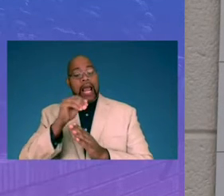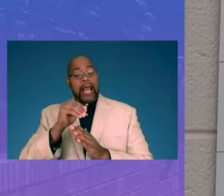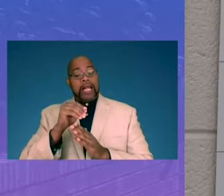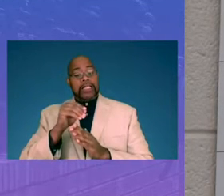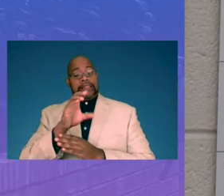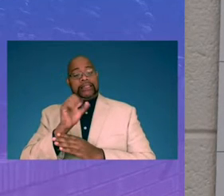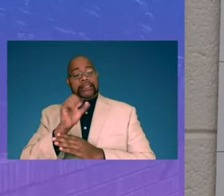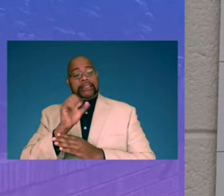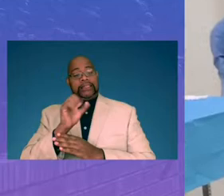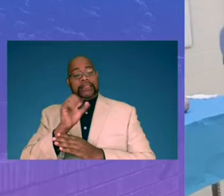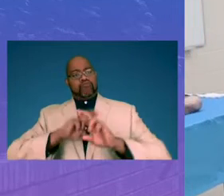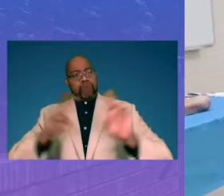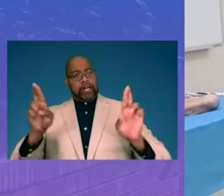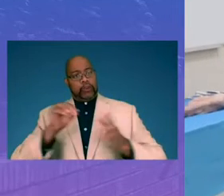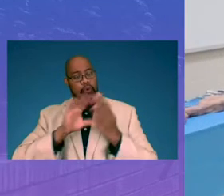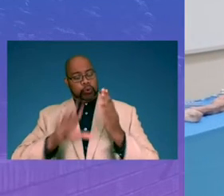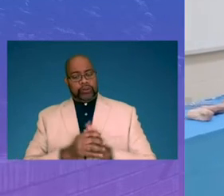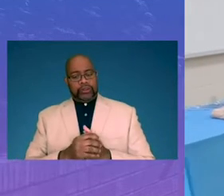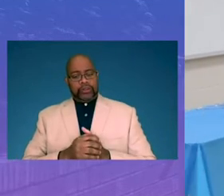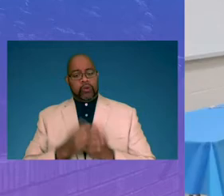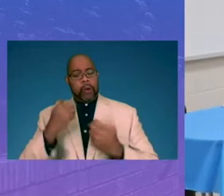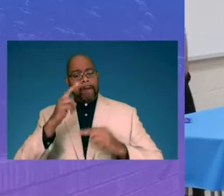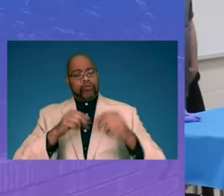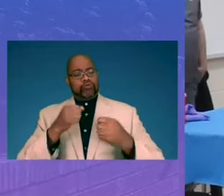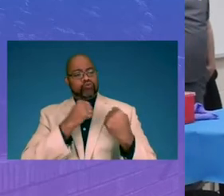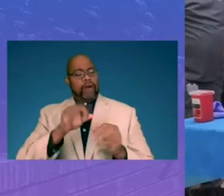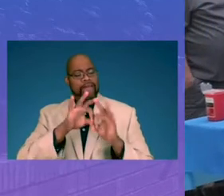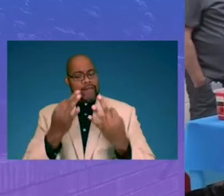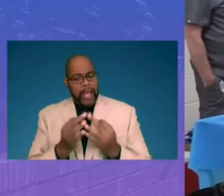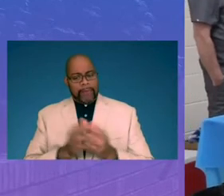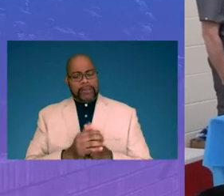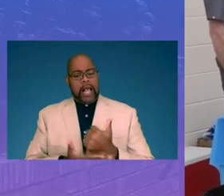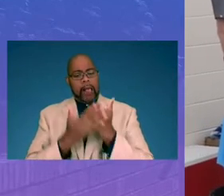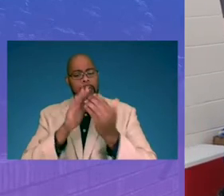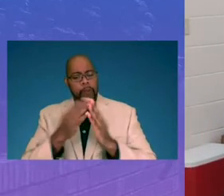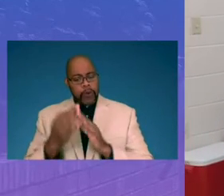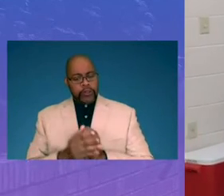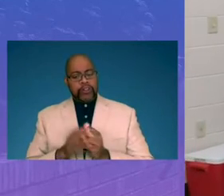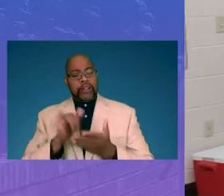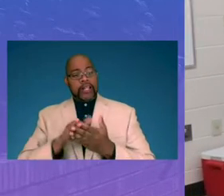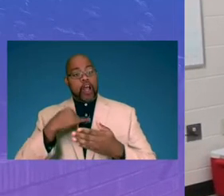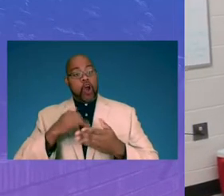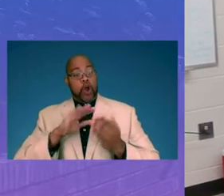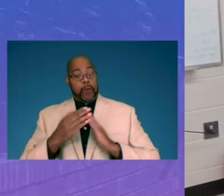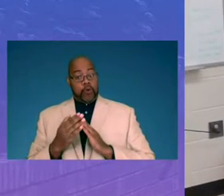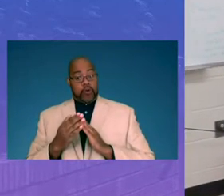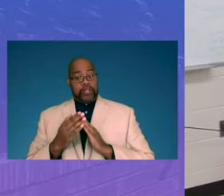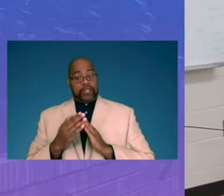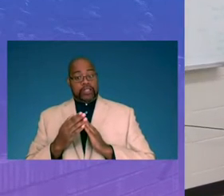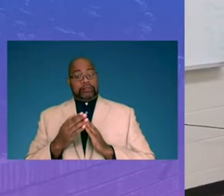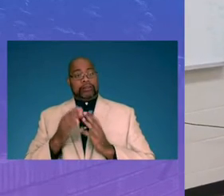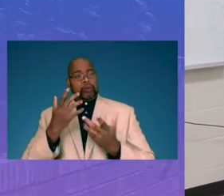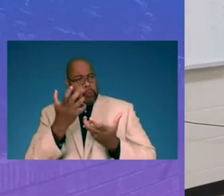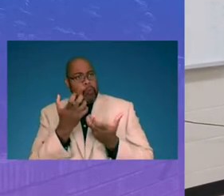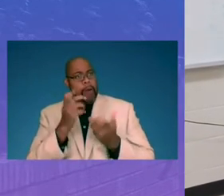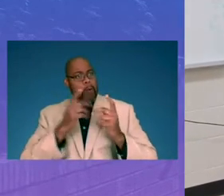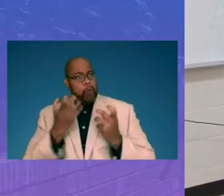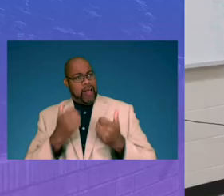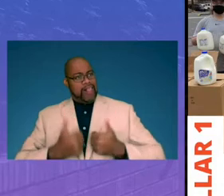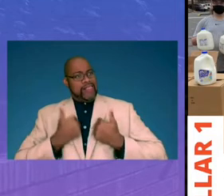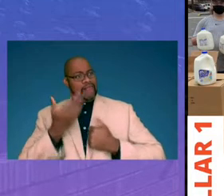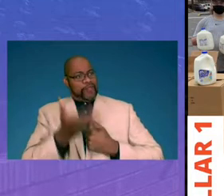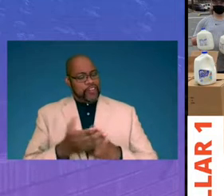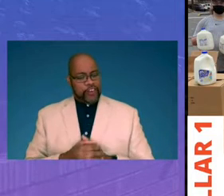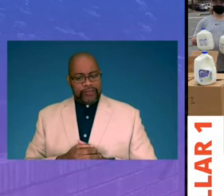-ready students. We want to build strong families and healthy communities so that our community is a desirable place to live.